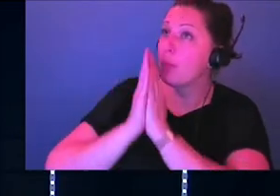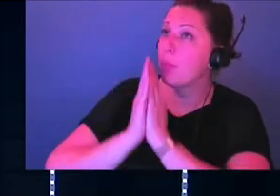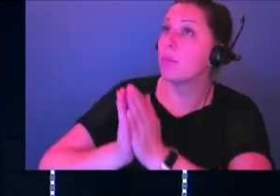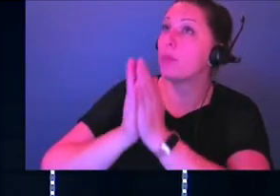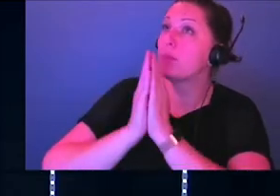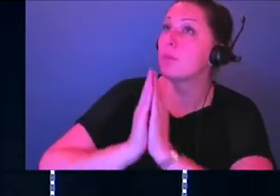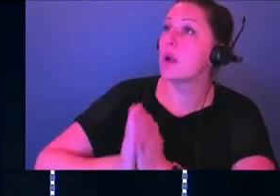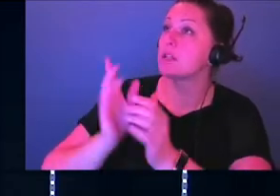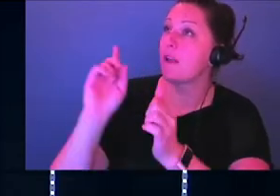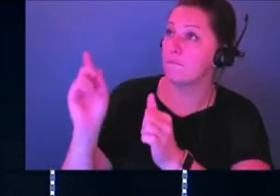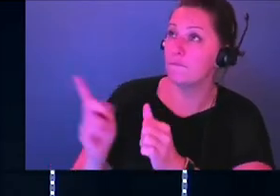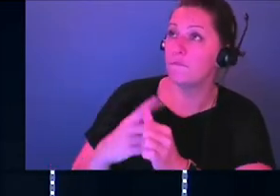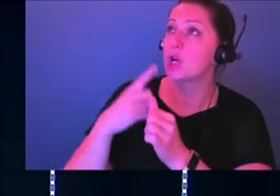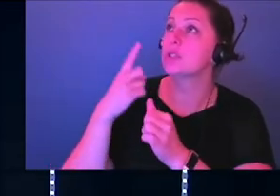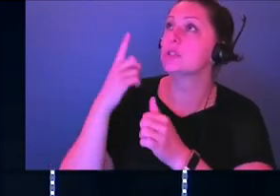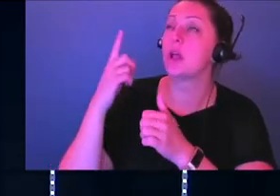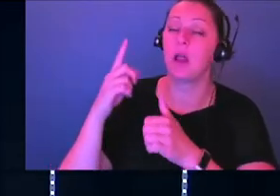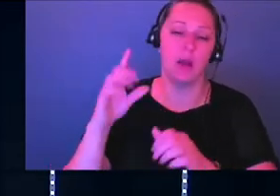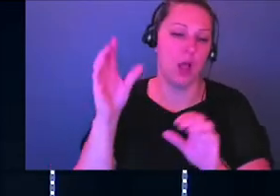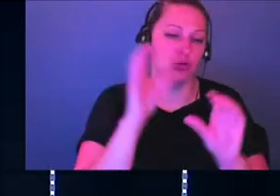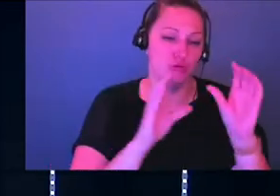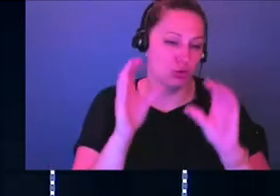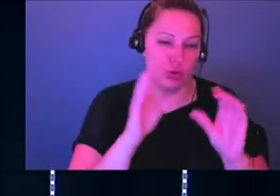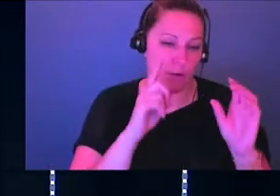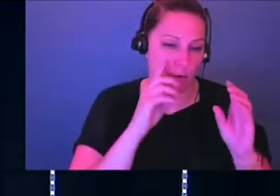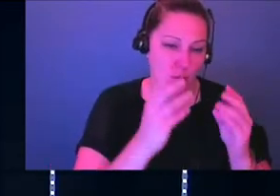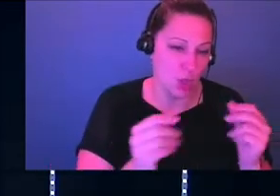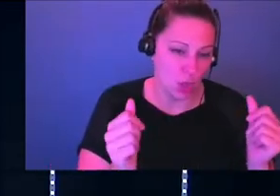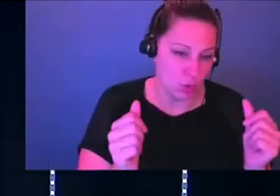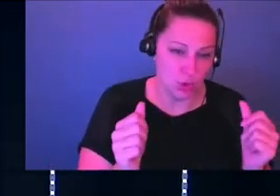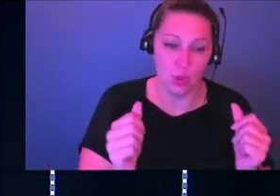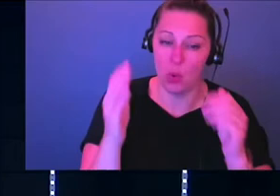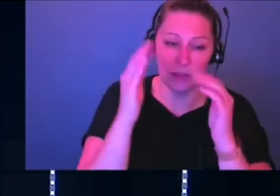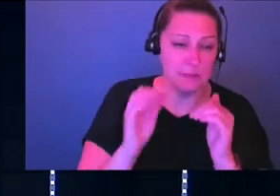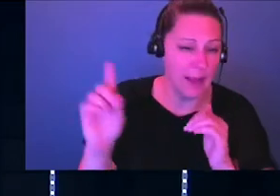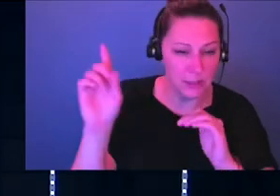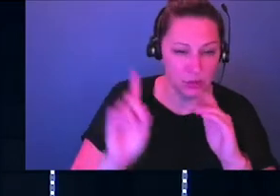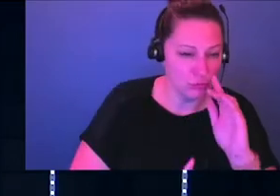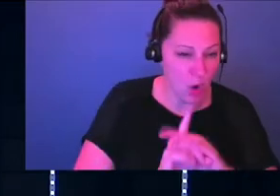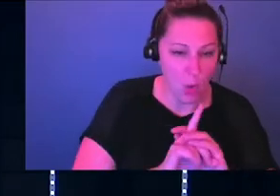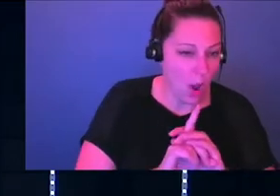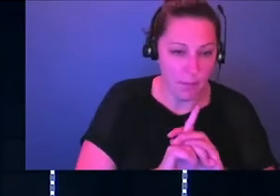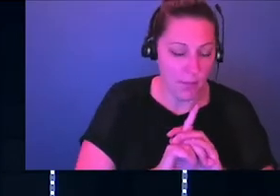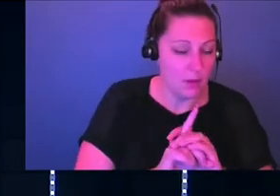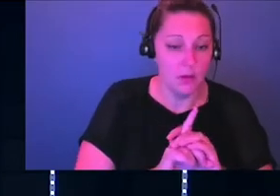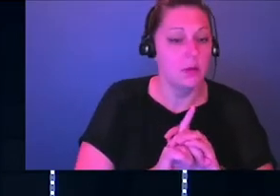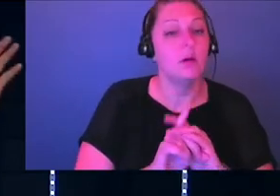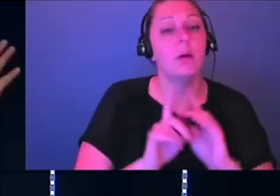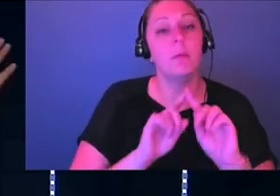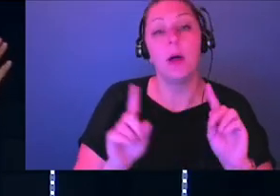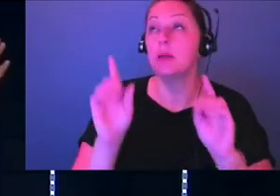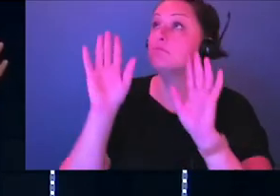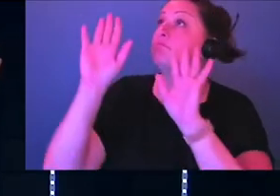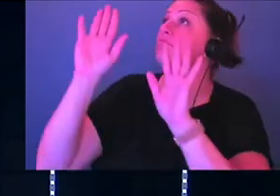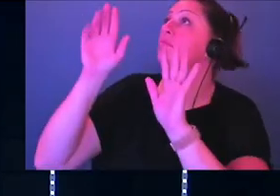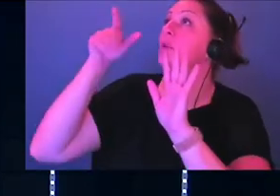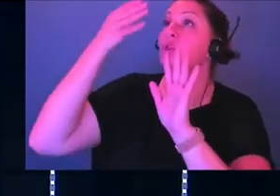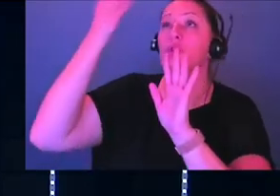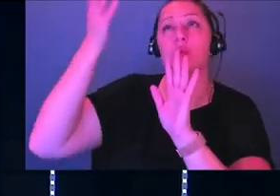first, okay? Not just searching for a solution, not just expecting him to show up, but by saying, God, you're good.